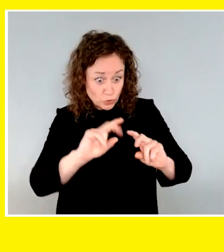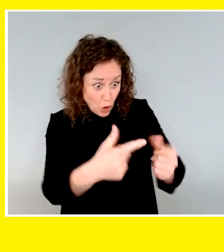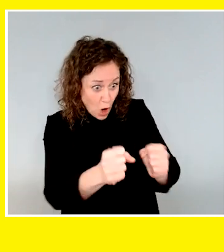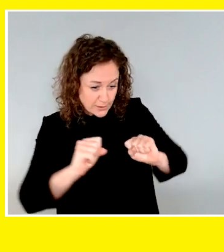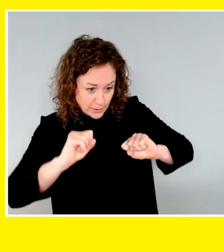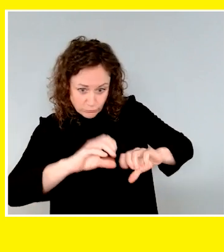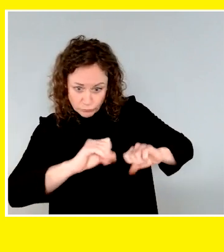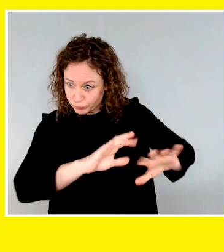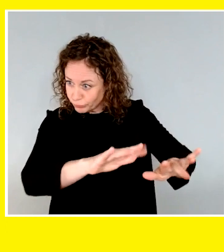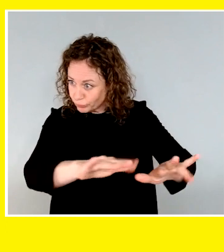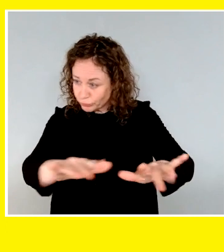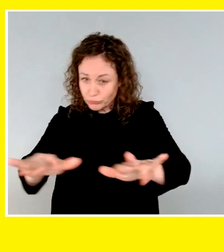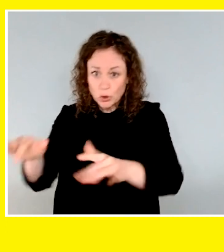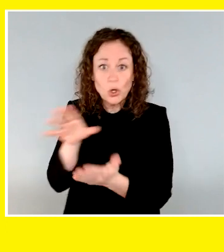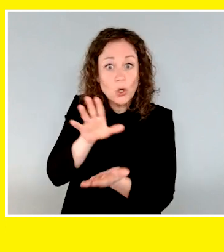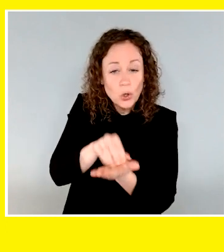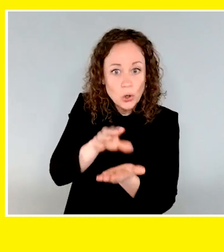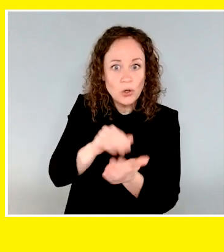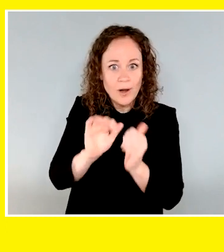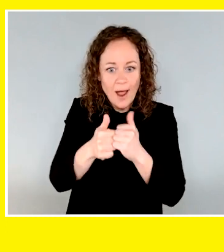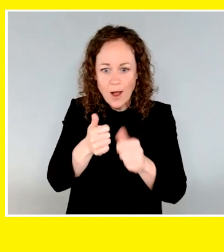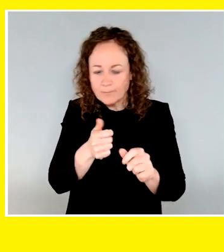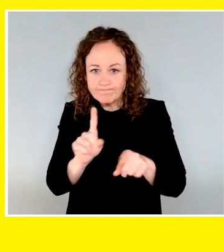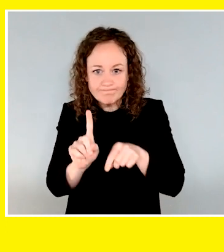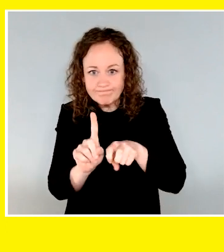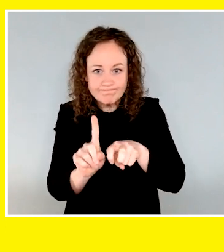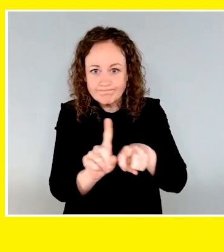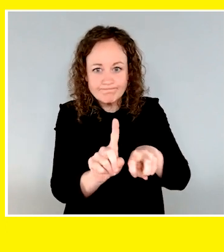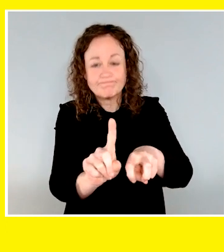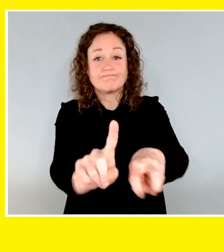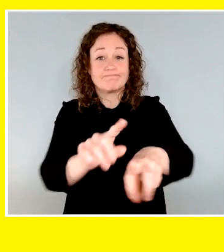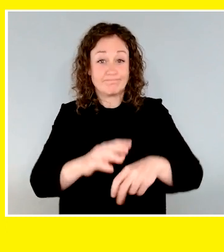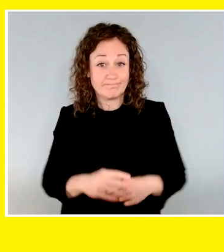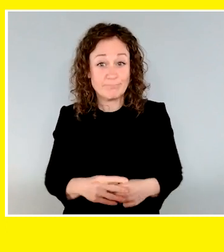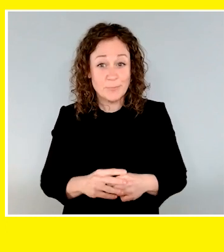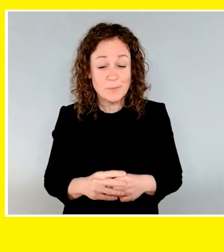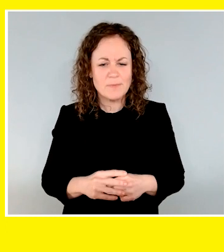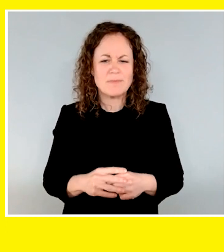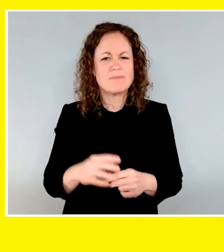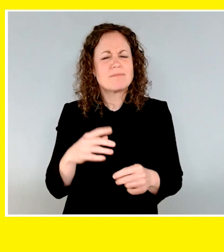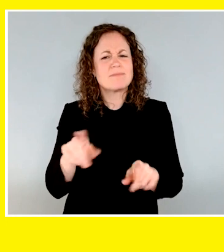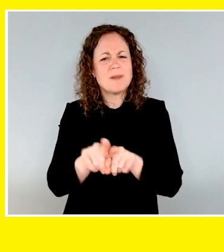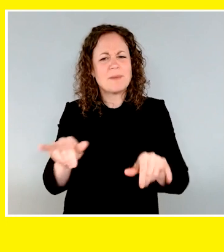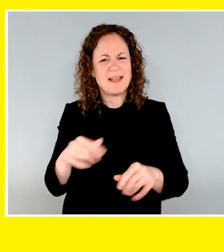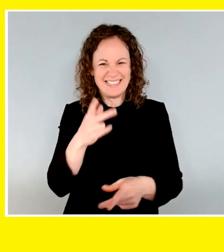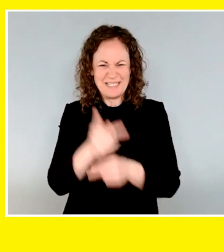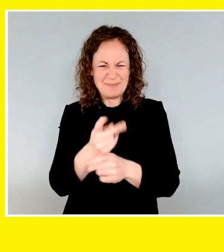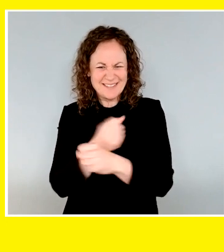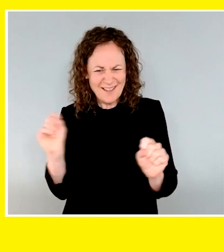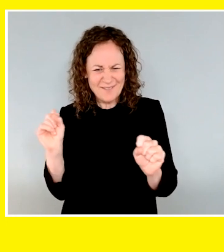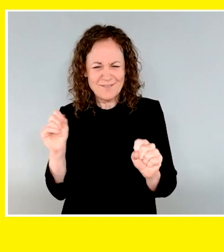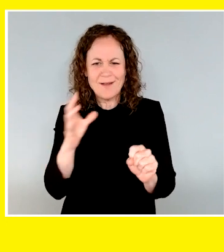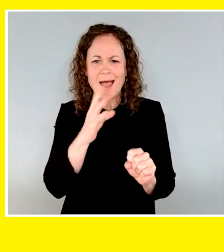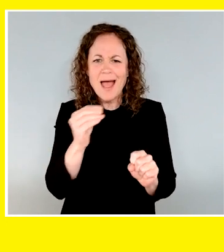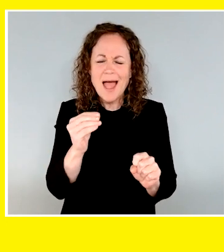understanding of obedience and the fundamental guiding tasks, all the while keeping out Canada's often extreme weather conditions.